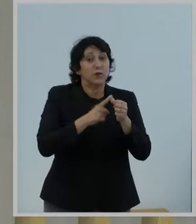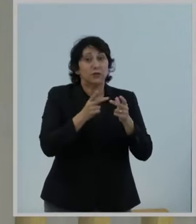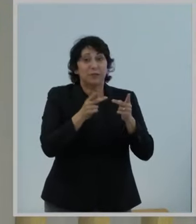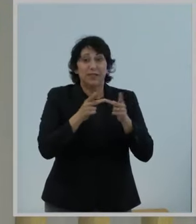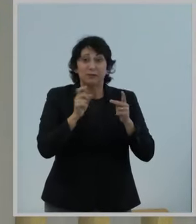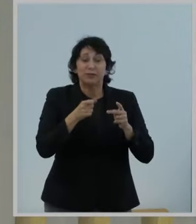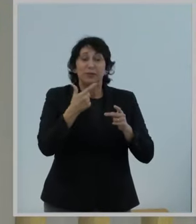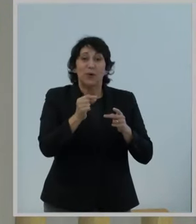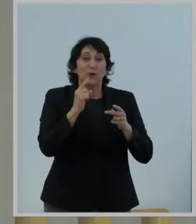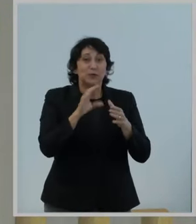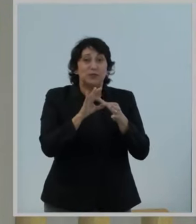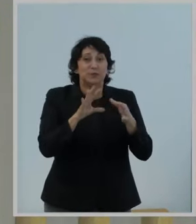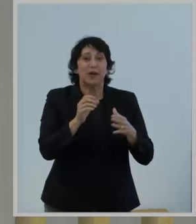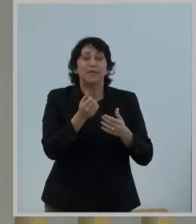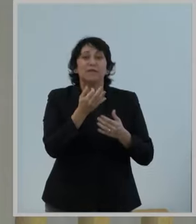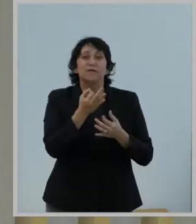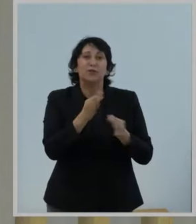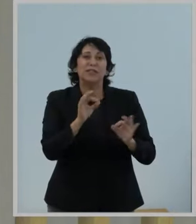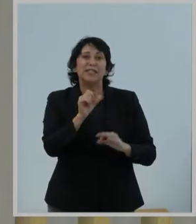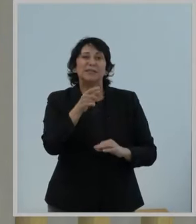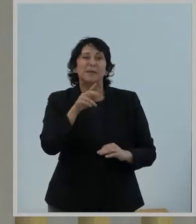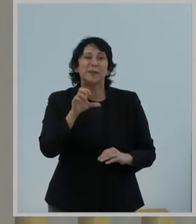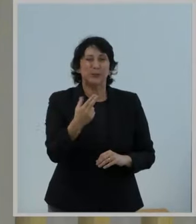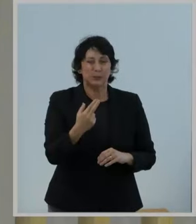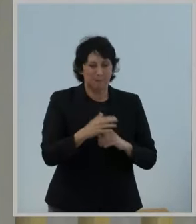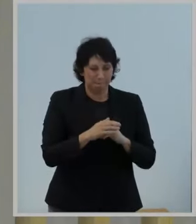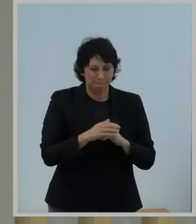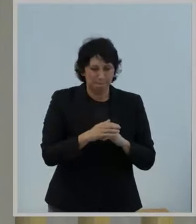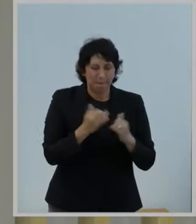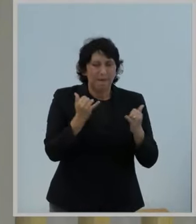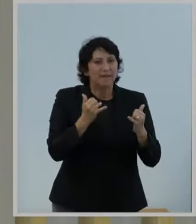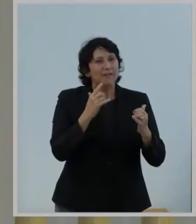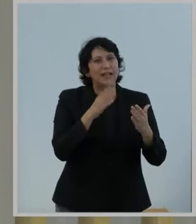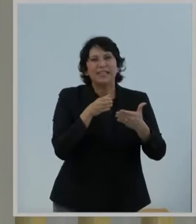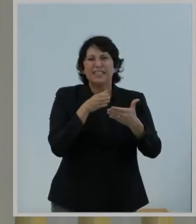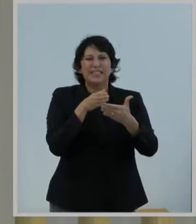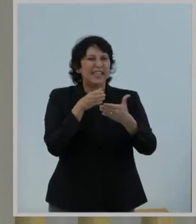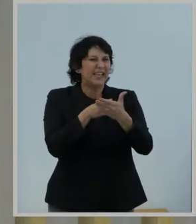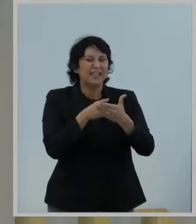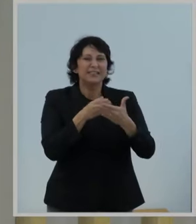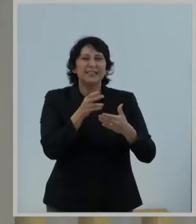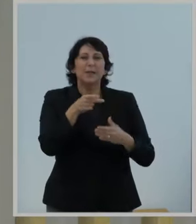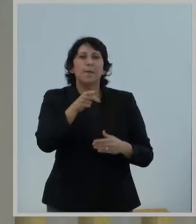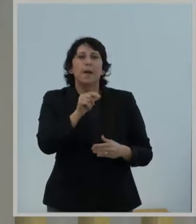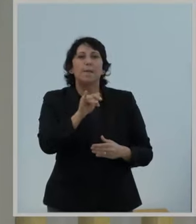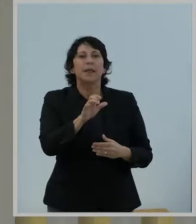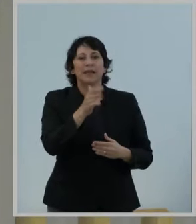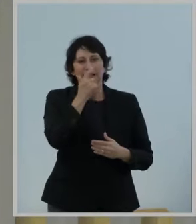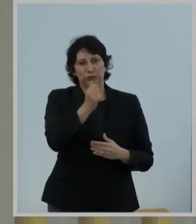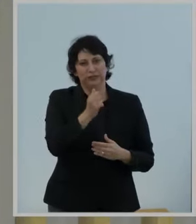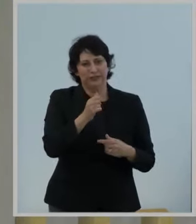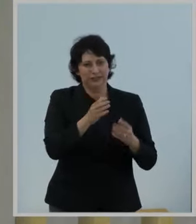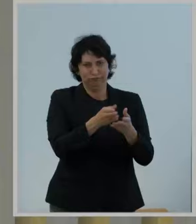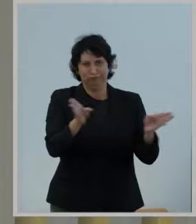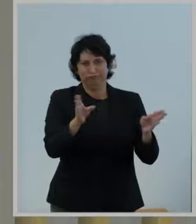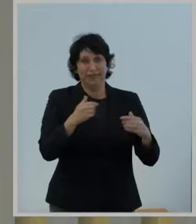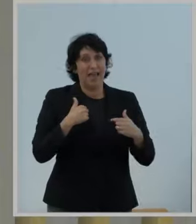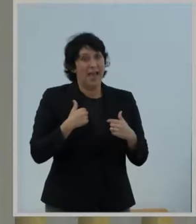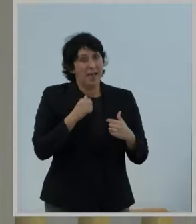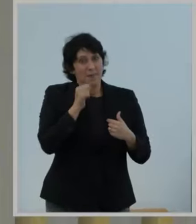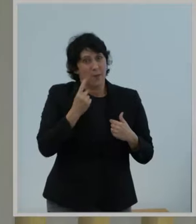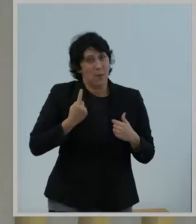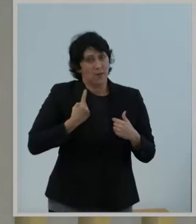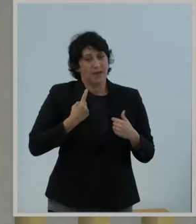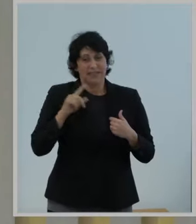speech and consumer choice. Finally, against the public interest. I can't be the only person who's noticed that